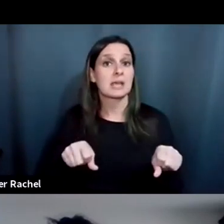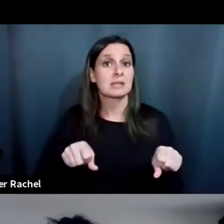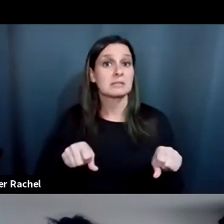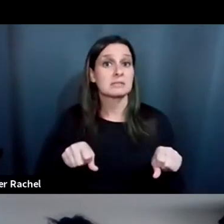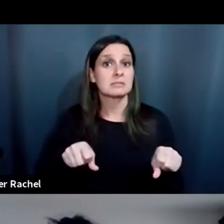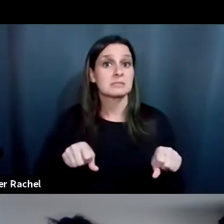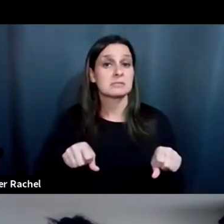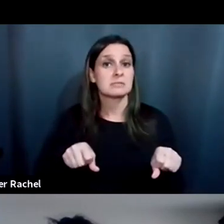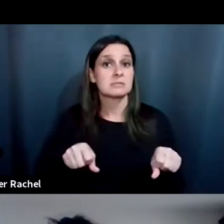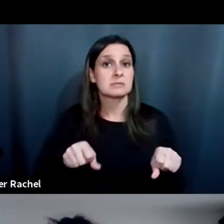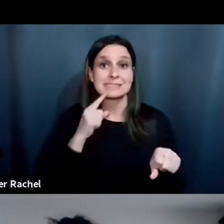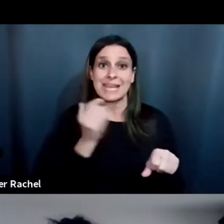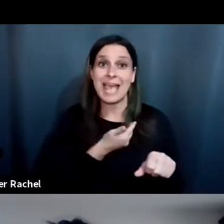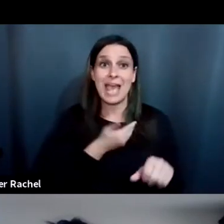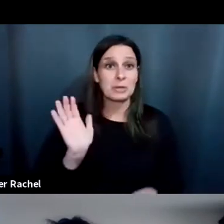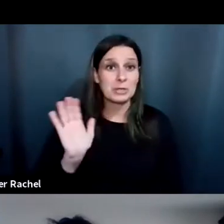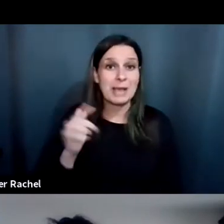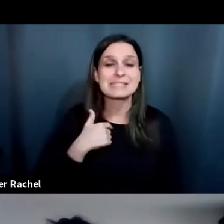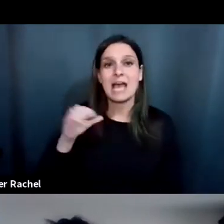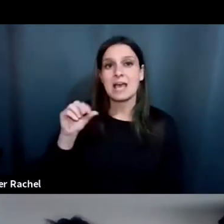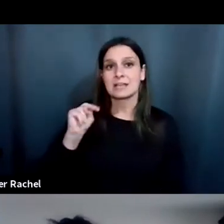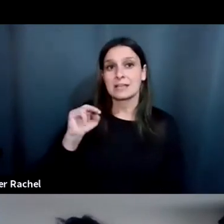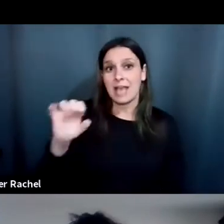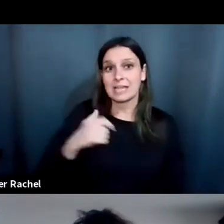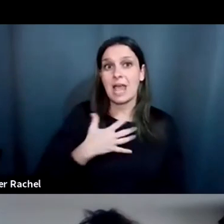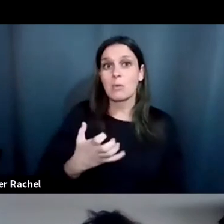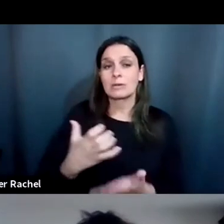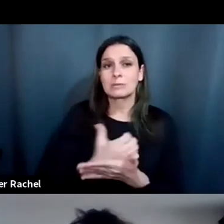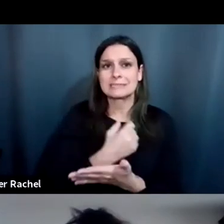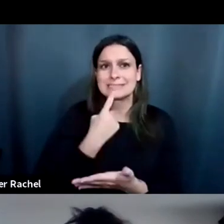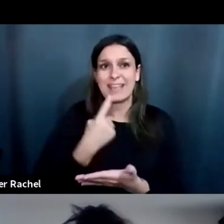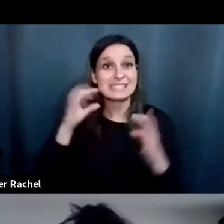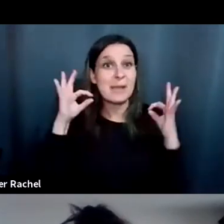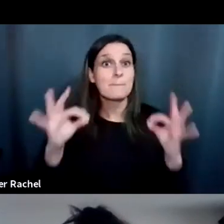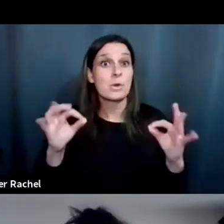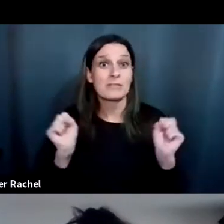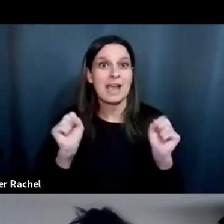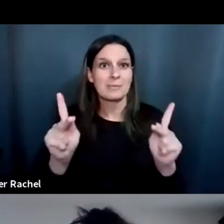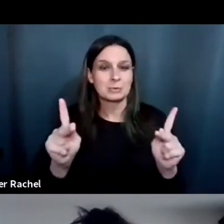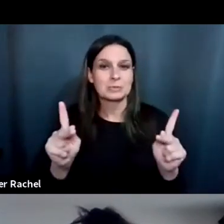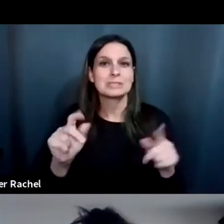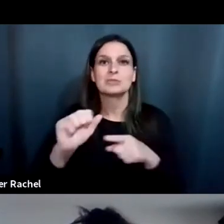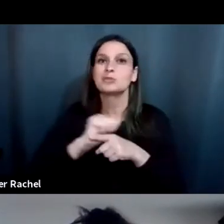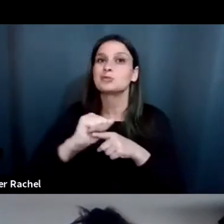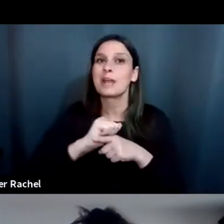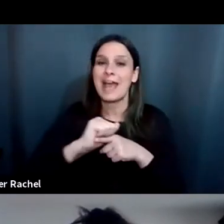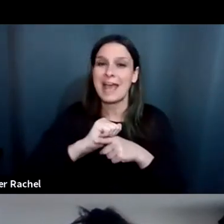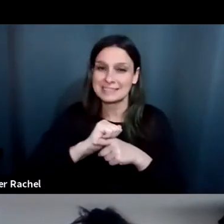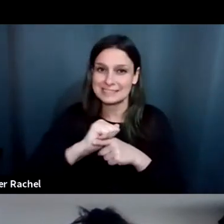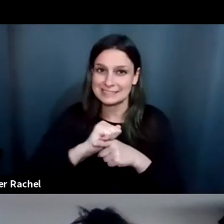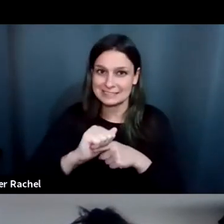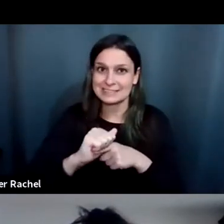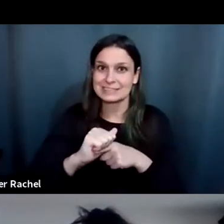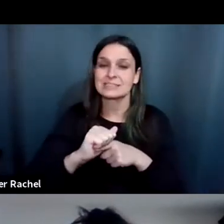just, um, say our goodbyes. I would like to say, um, this is a perfect opportunity to practice um,